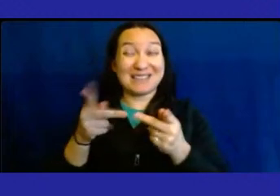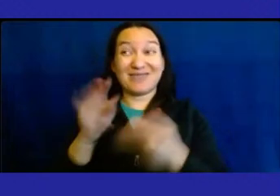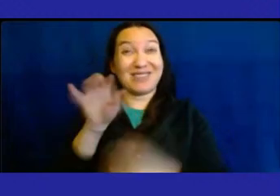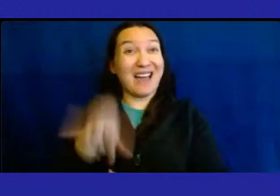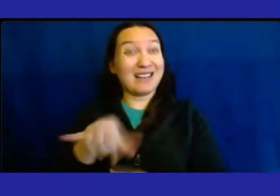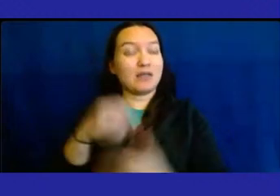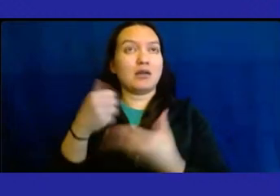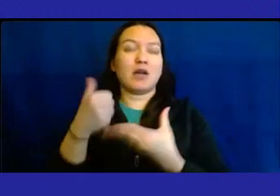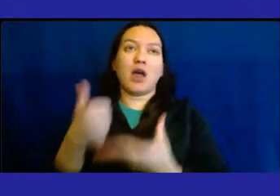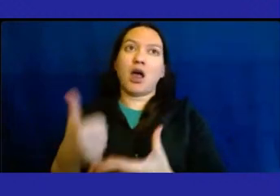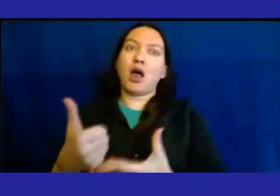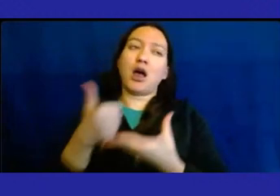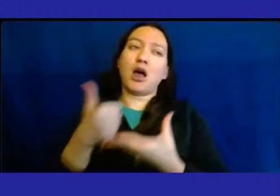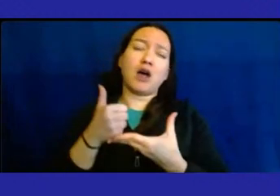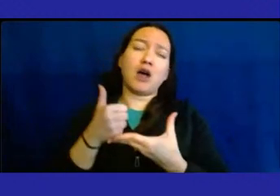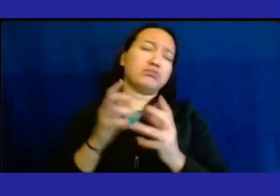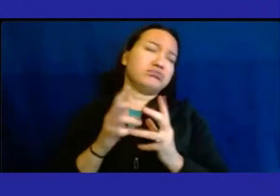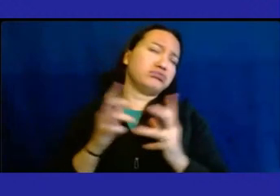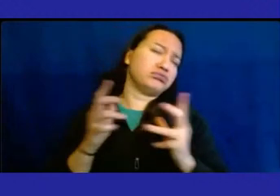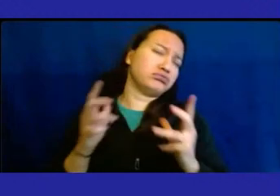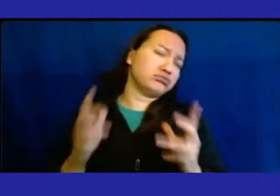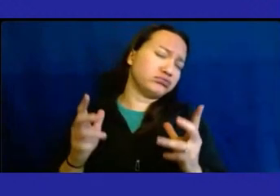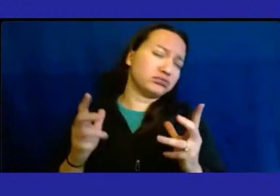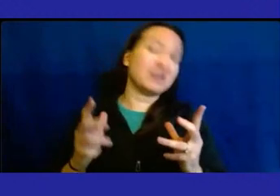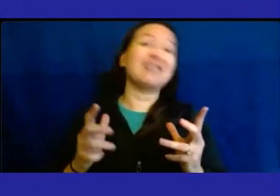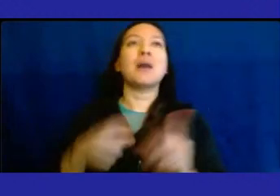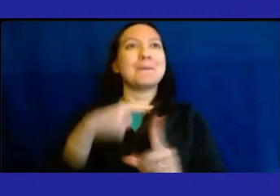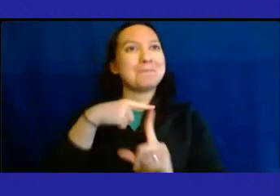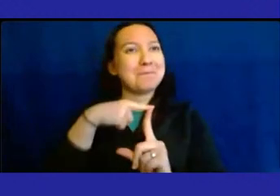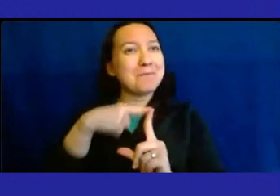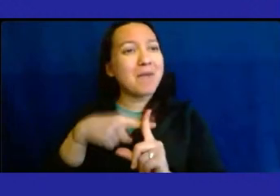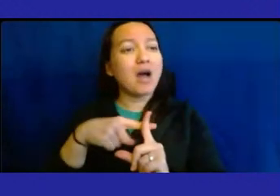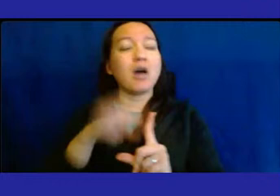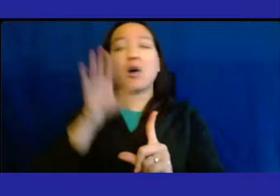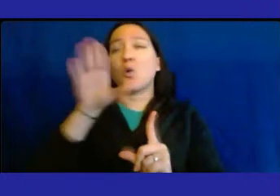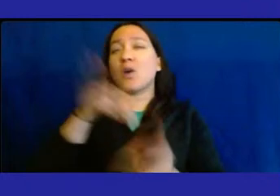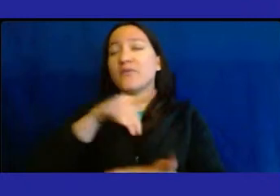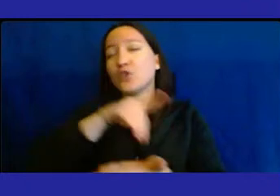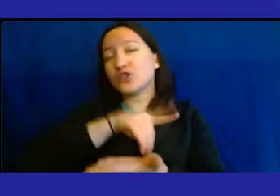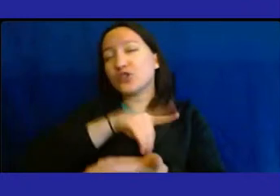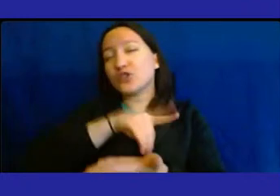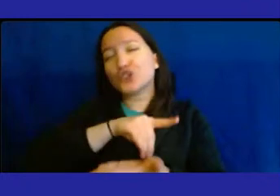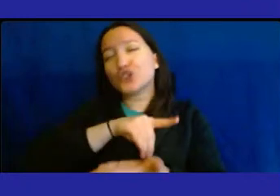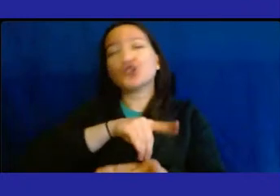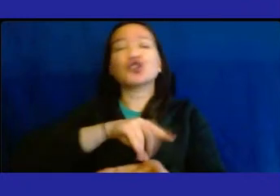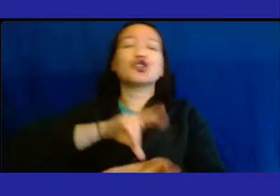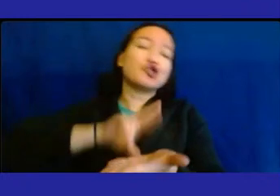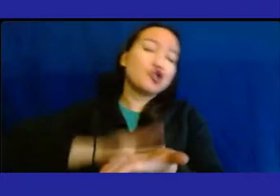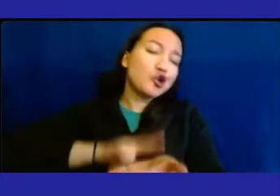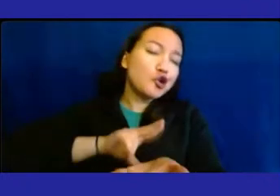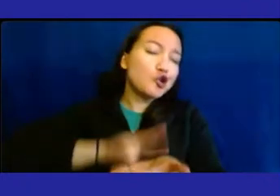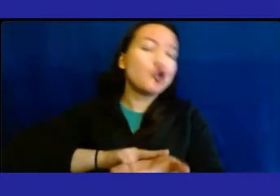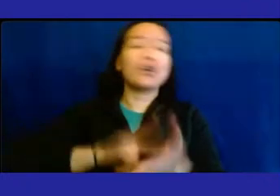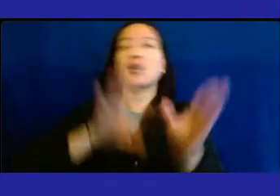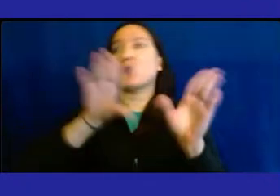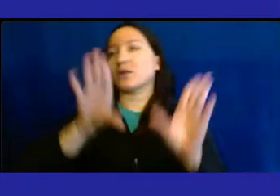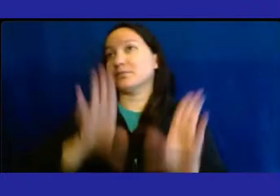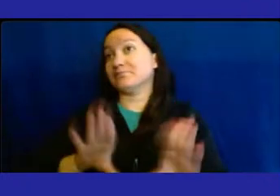an awful lot. And that combined with the wonderful doctors and nurses that we have there, we're going to be doing great.